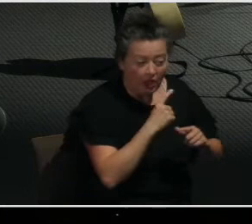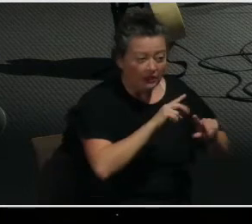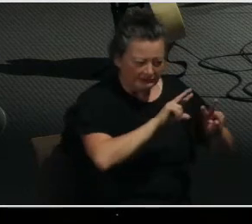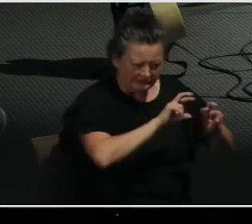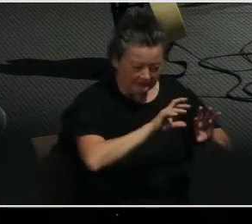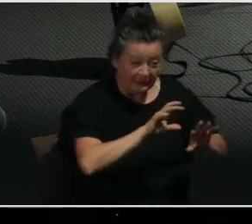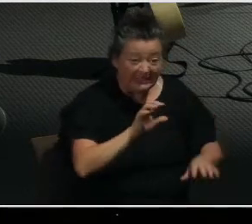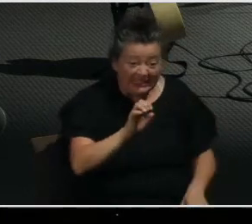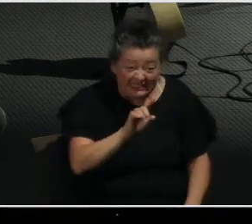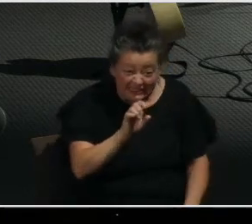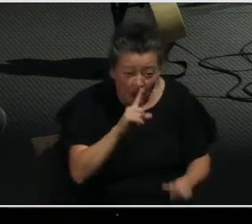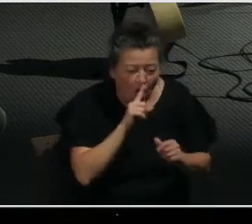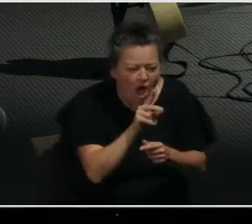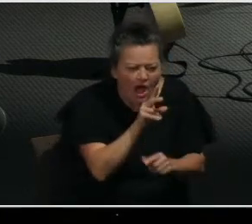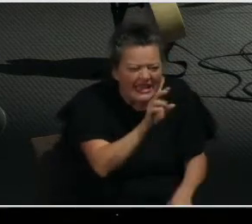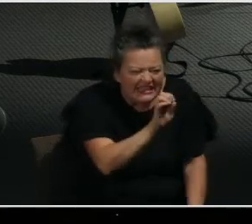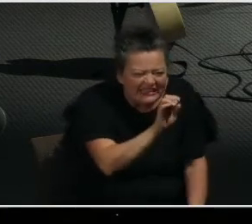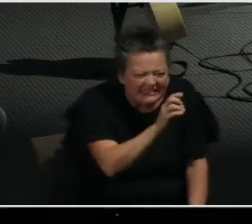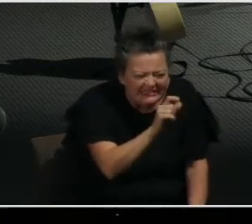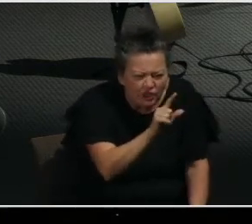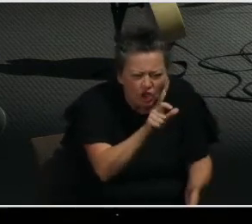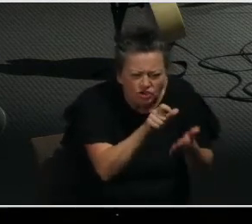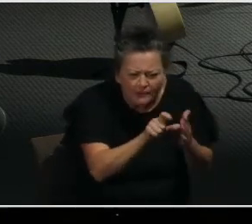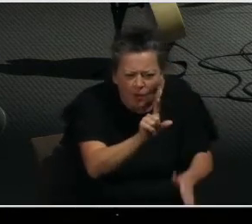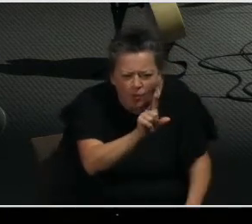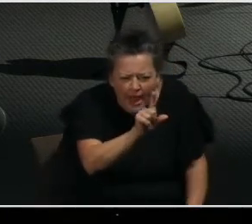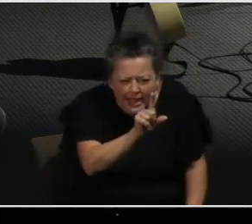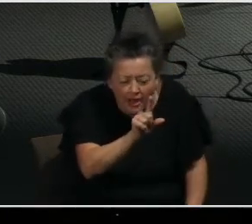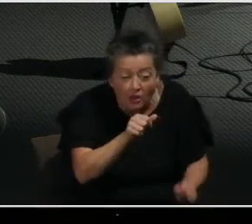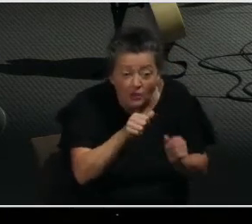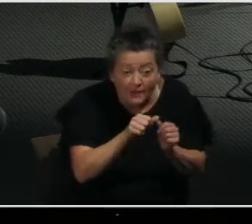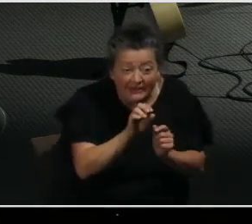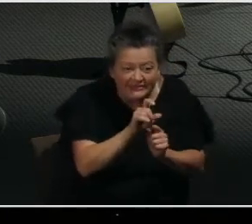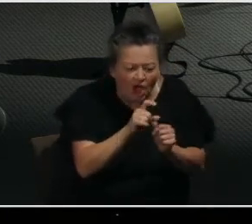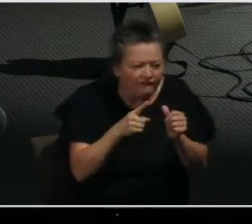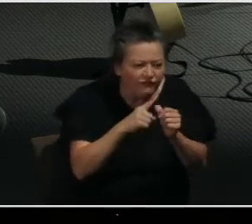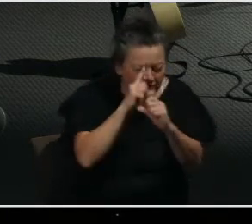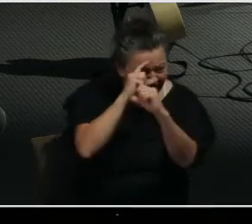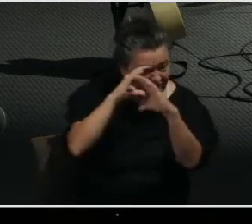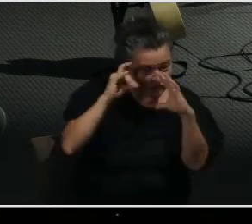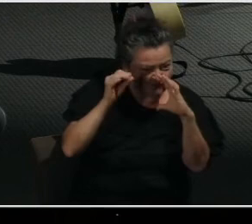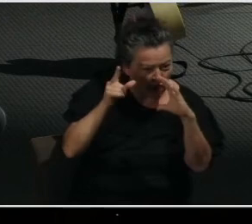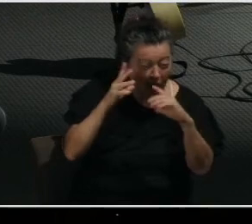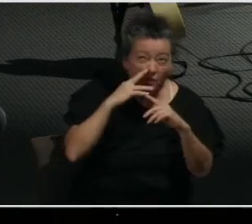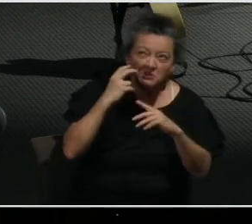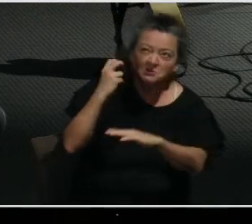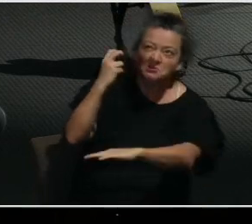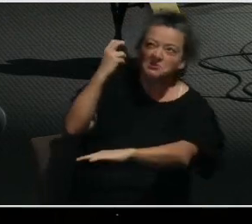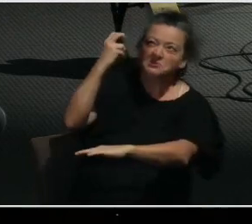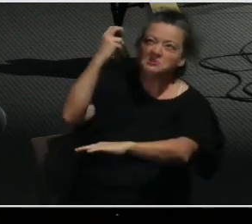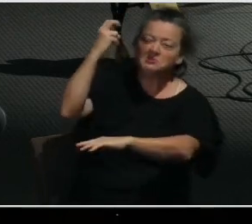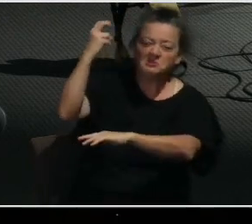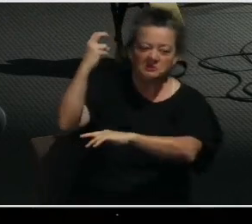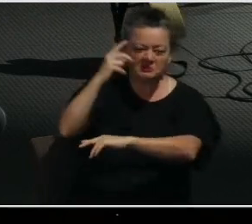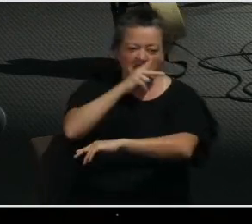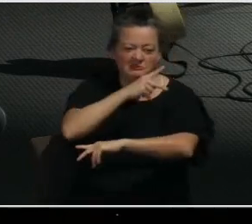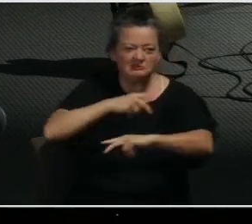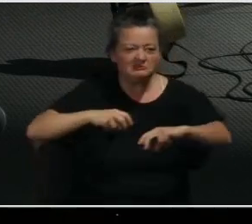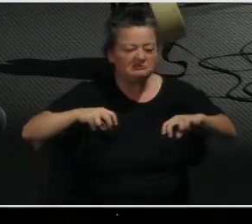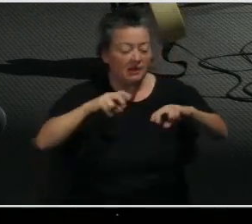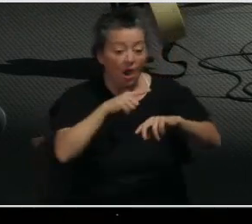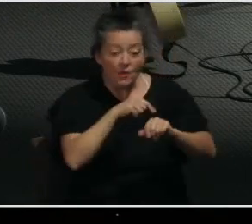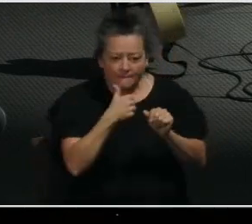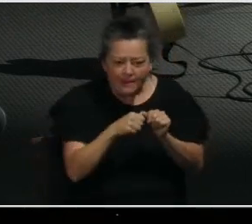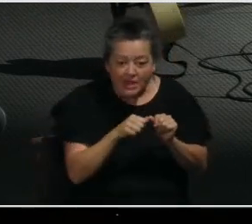Ezekiel 1, the first vision that Ezekiel had of God in his chariot throne. And he's overwhelmed.